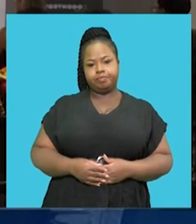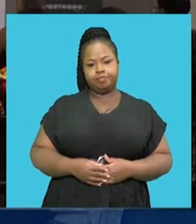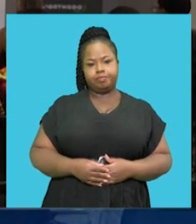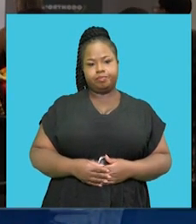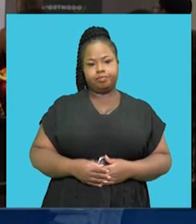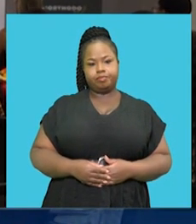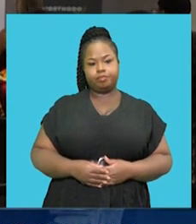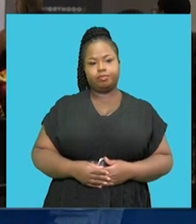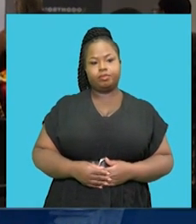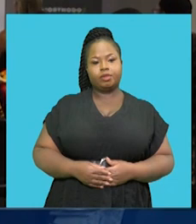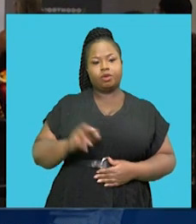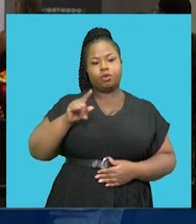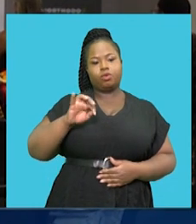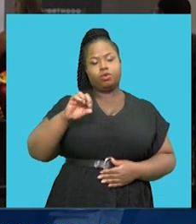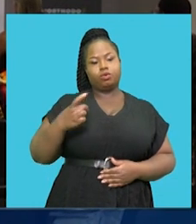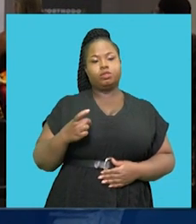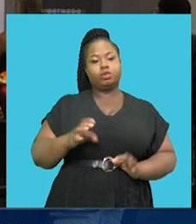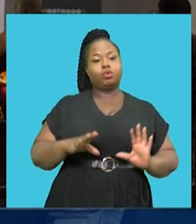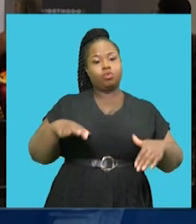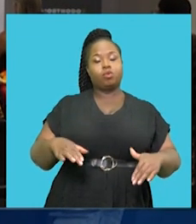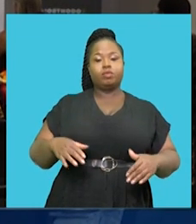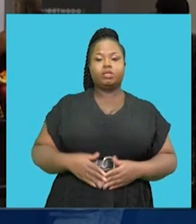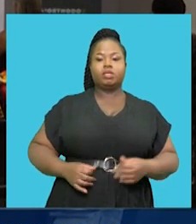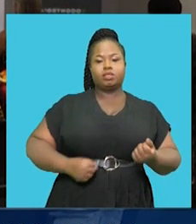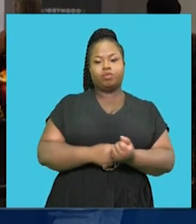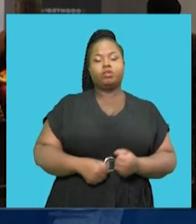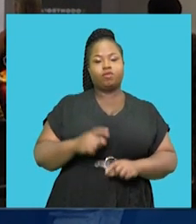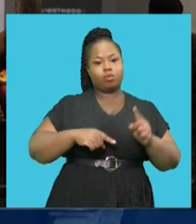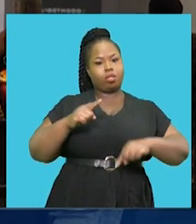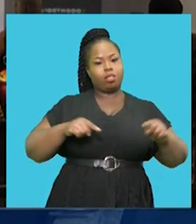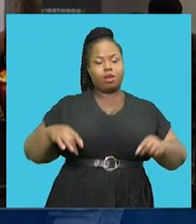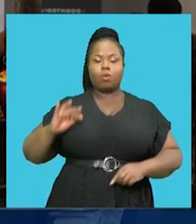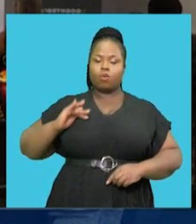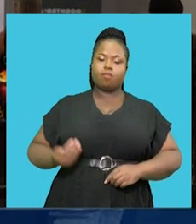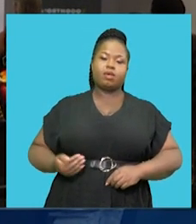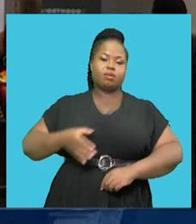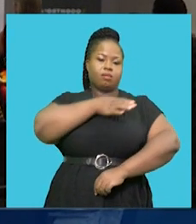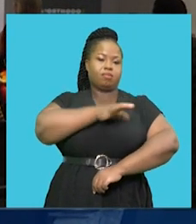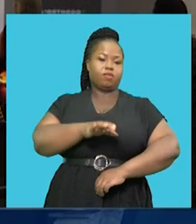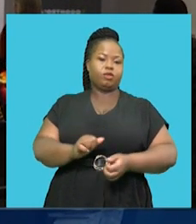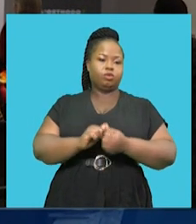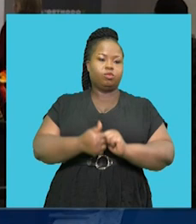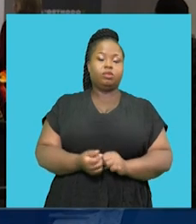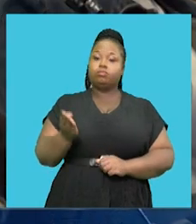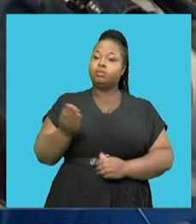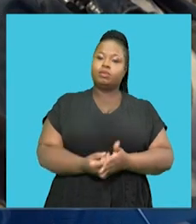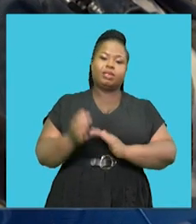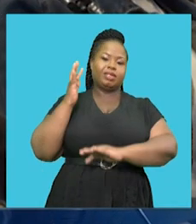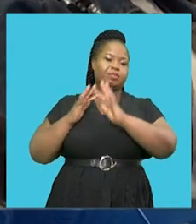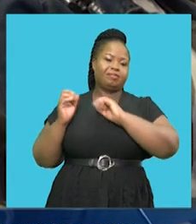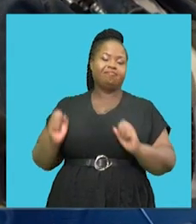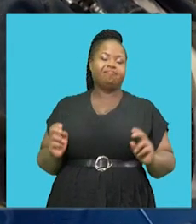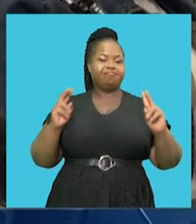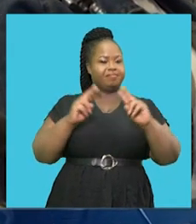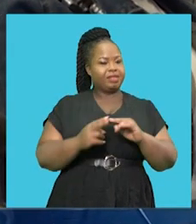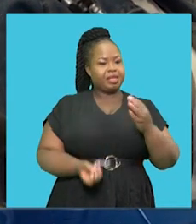The unorthodox group, a well-known supporter of diversity and female empowerment in sports, hosted a historic symposium